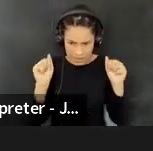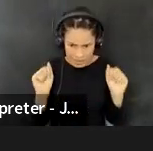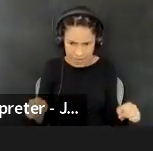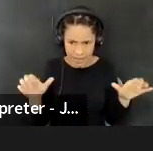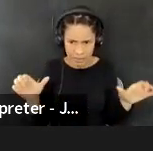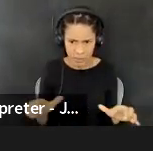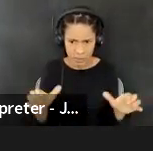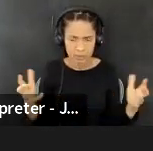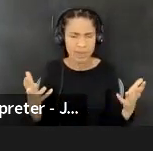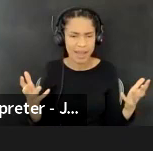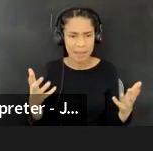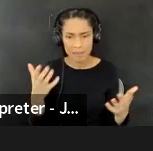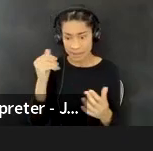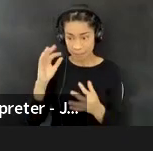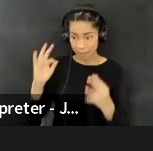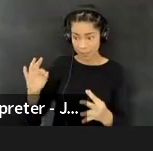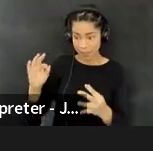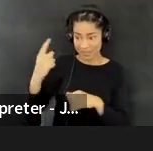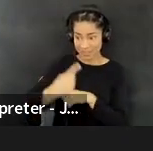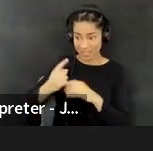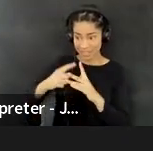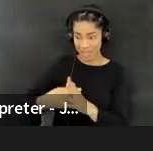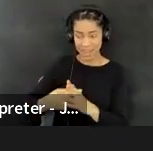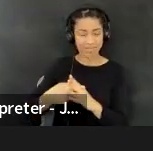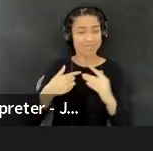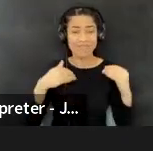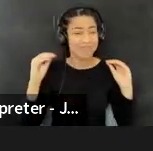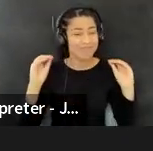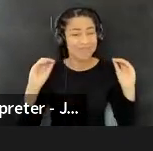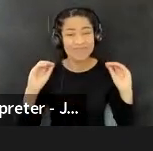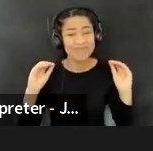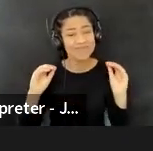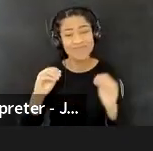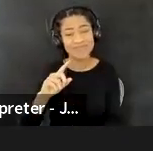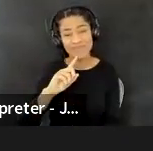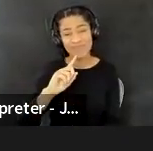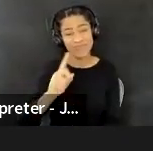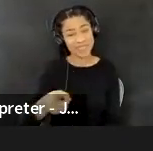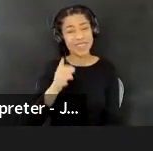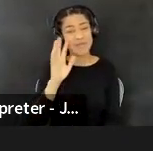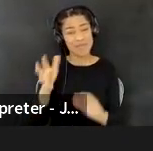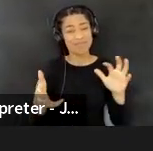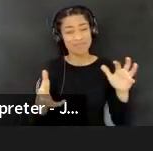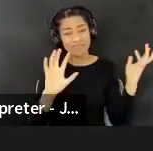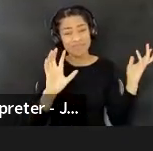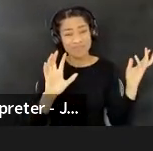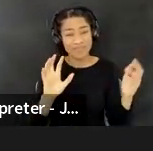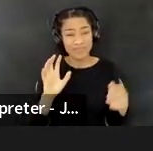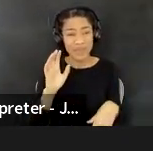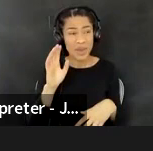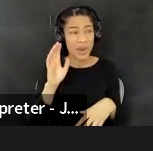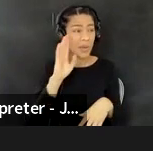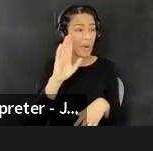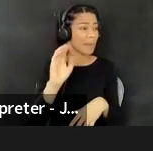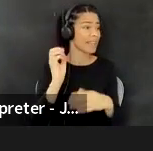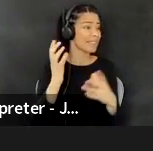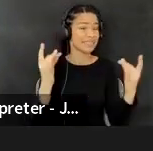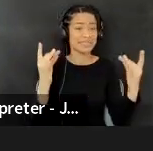uh, to take on this work. It's going to be, um, it's going to be messy. It's going to be, um,